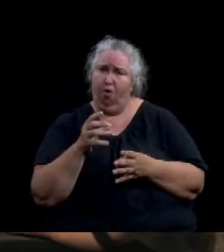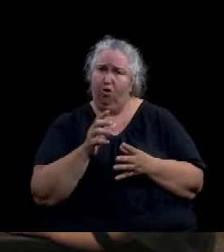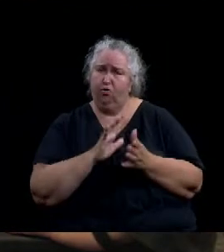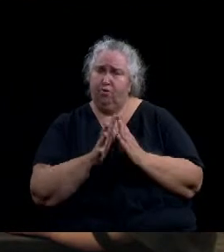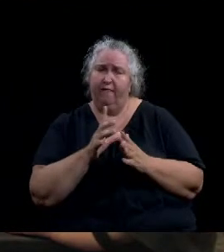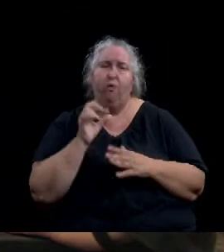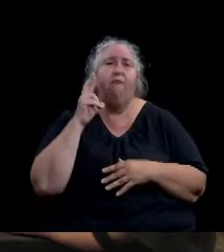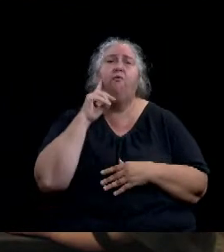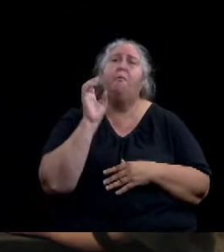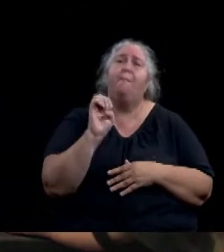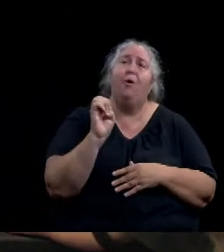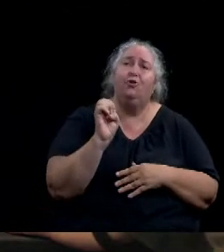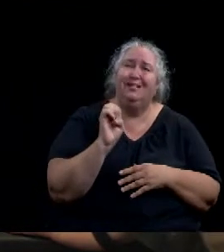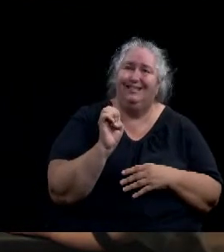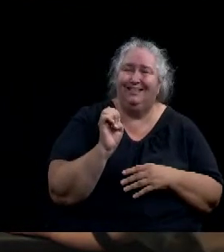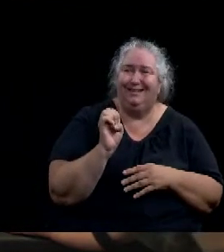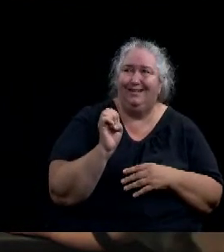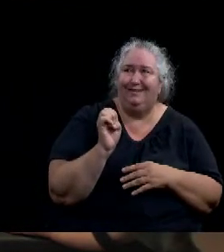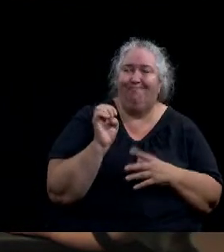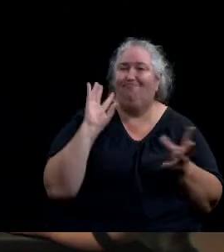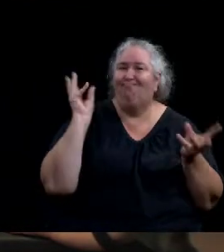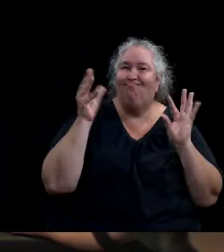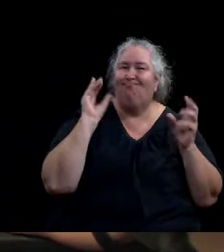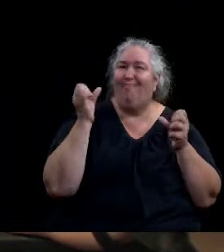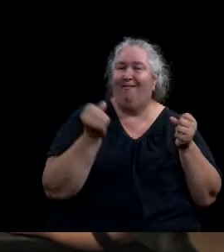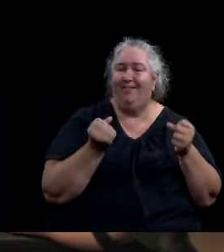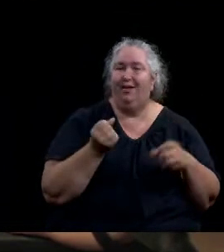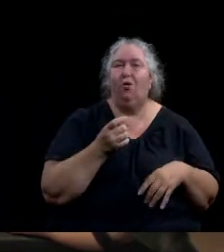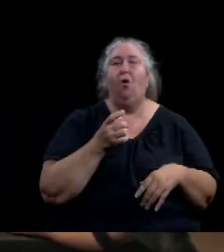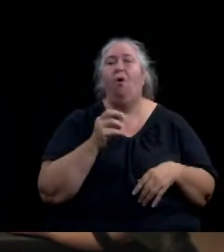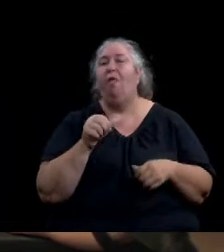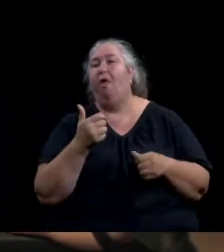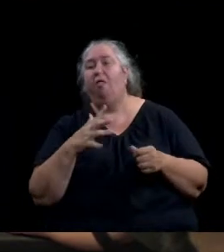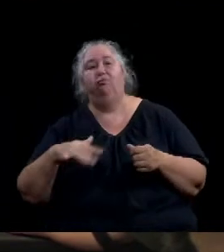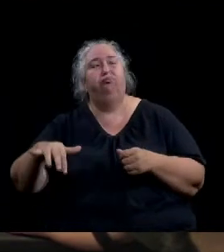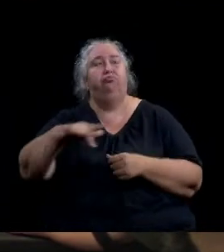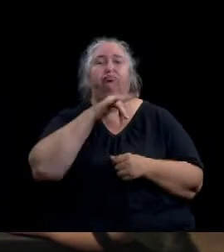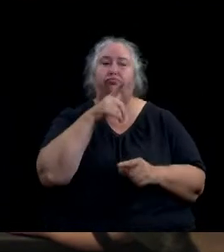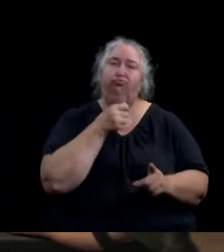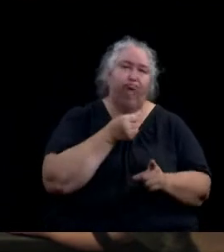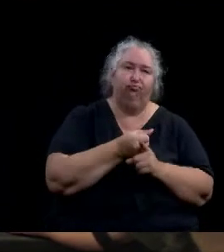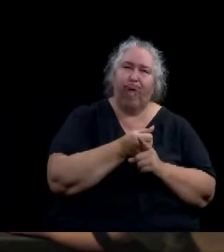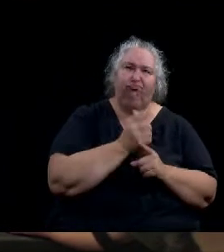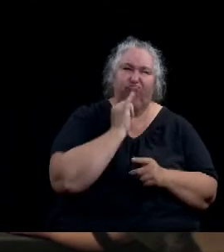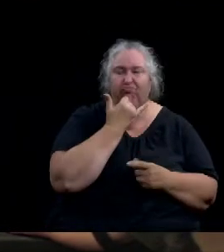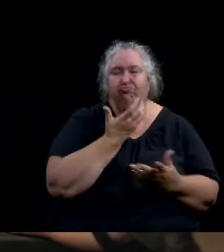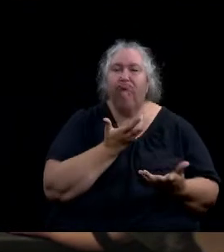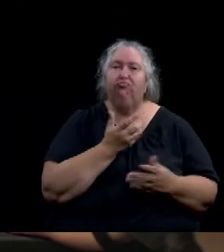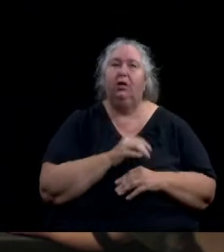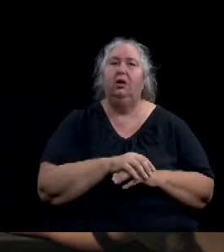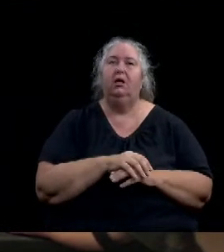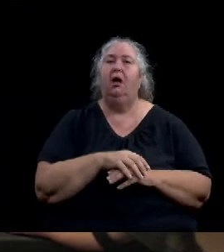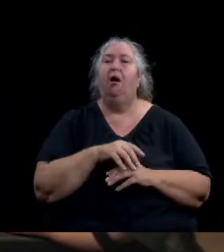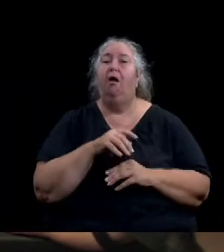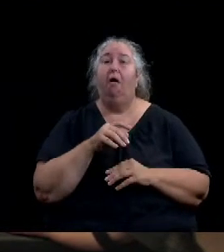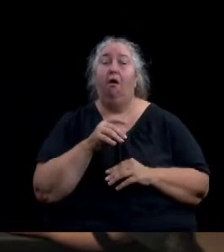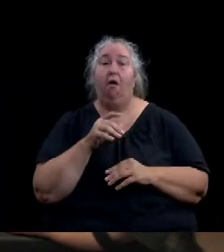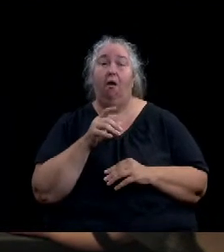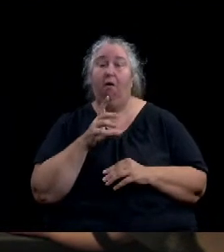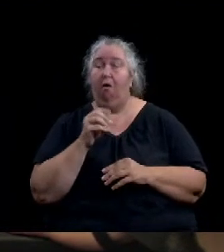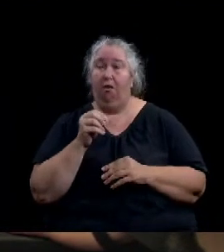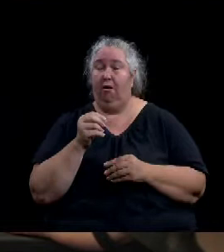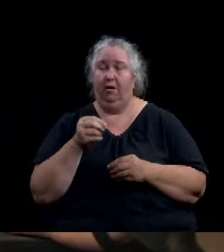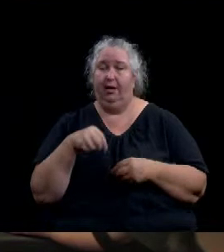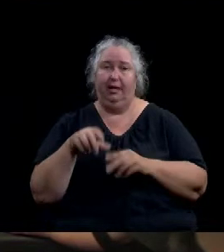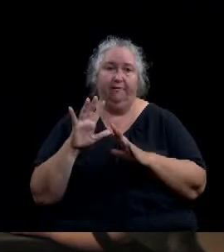for surrounding properties is not adversely impacted by the abandonment of the right-of-way, and the abandonment of the alley provides better development